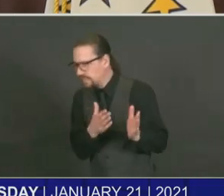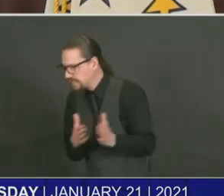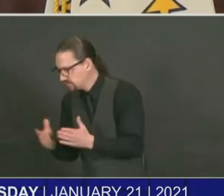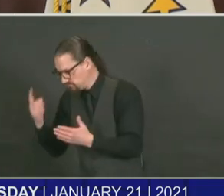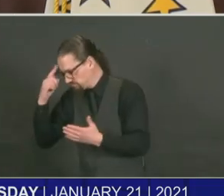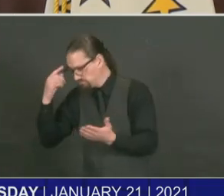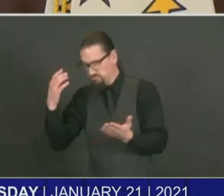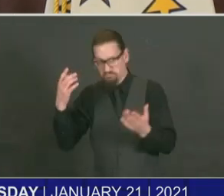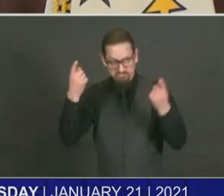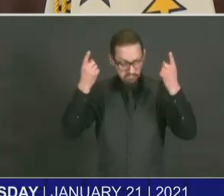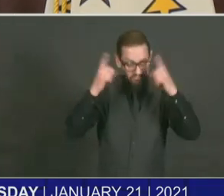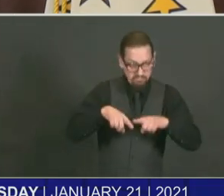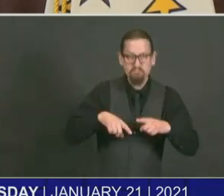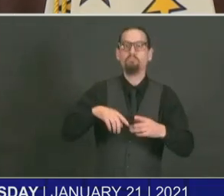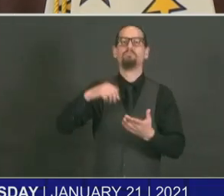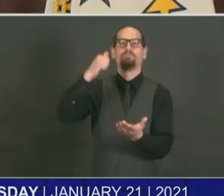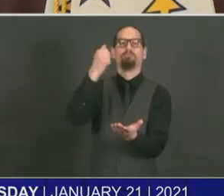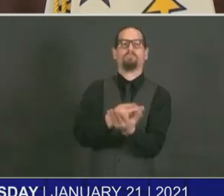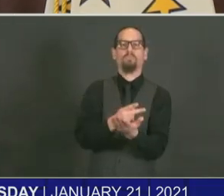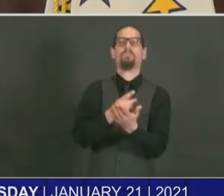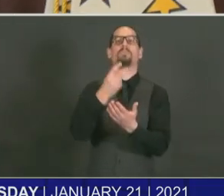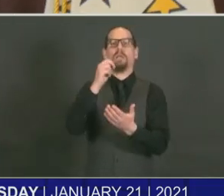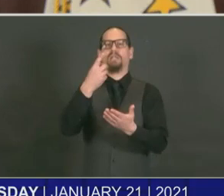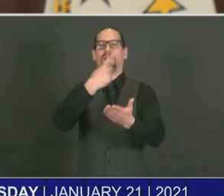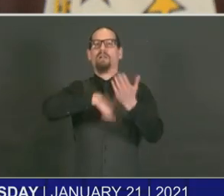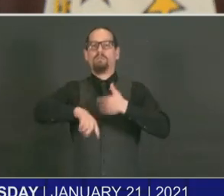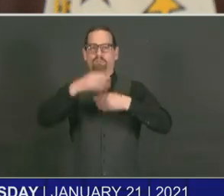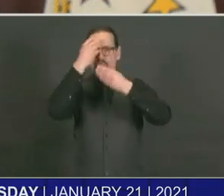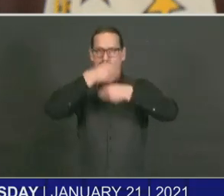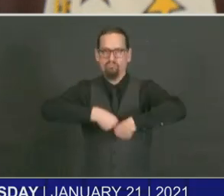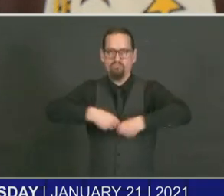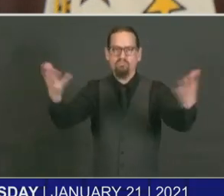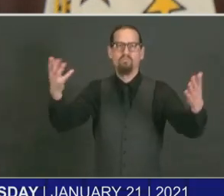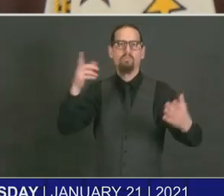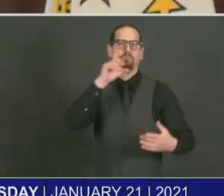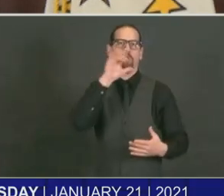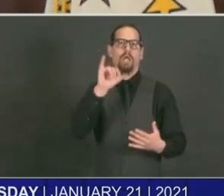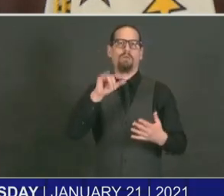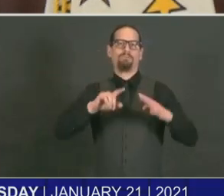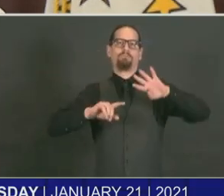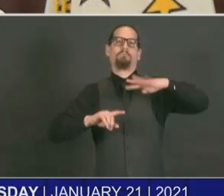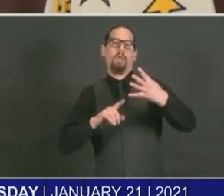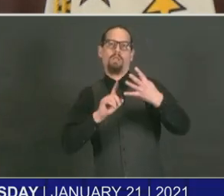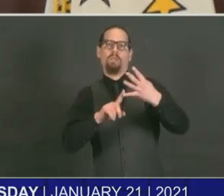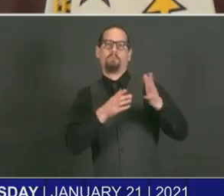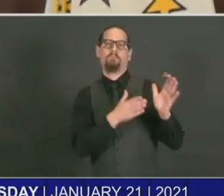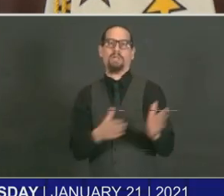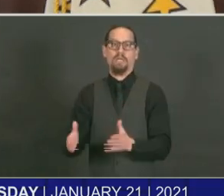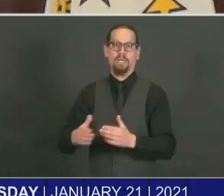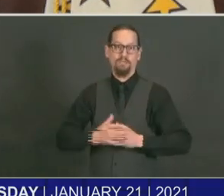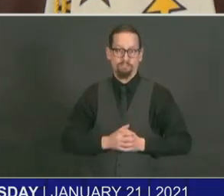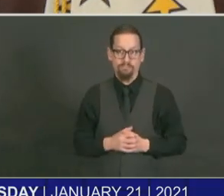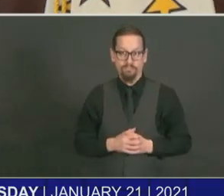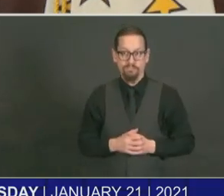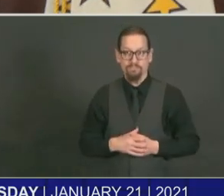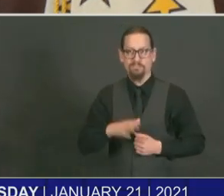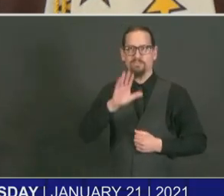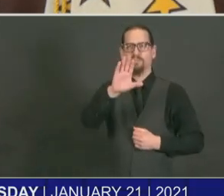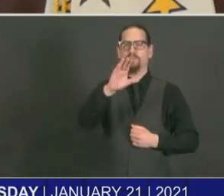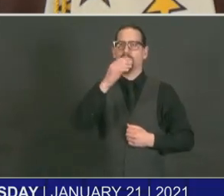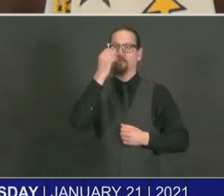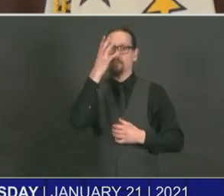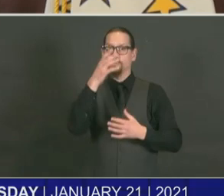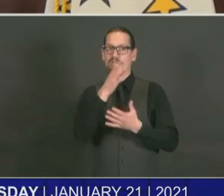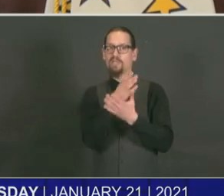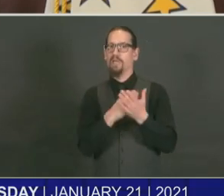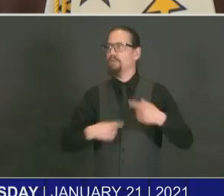The last thing I want to address today are a couple myths that have been circulating about COVID-19 vaccine. There have been people who have been suggesting on